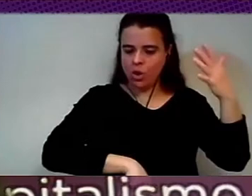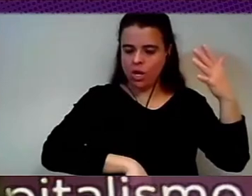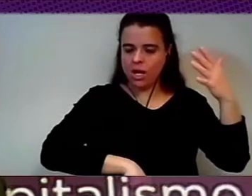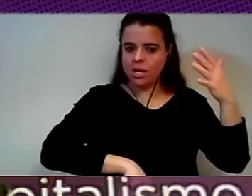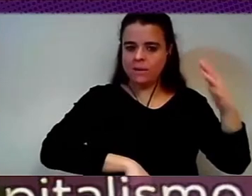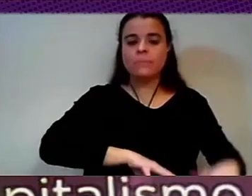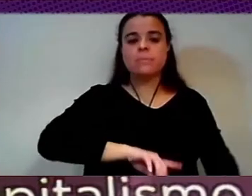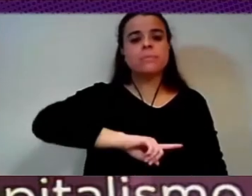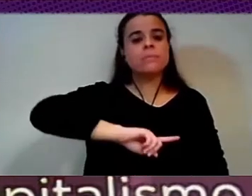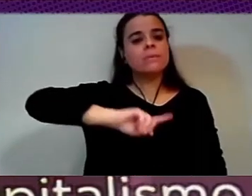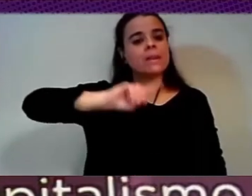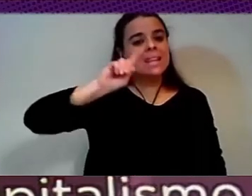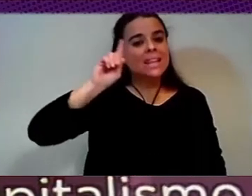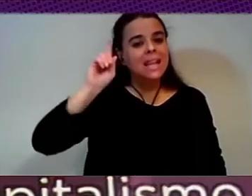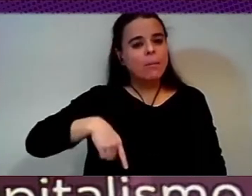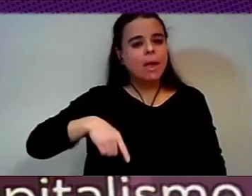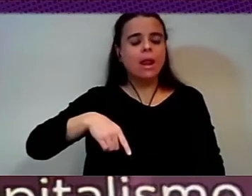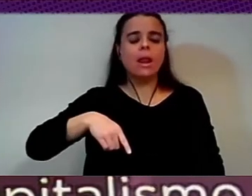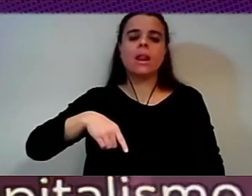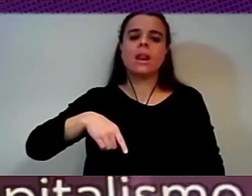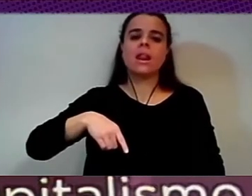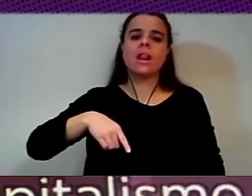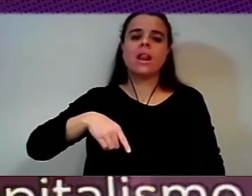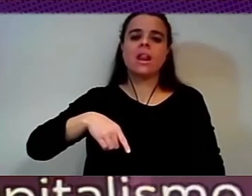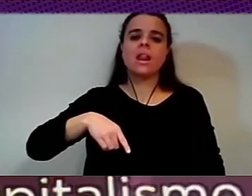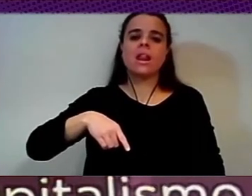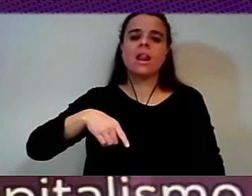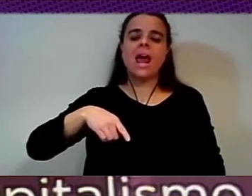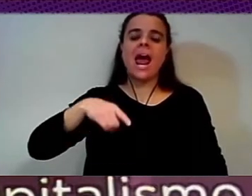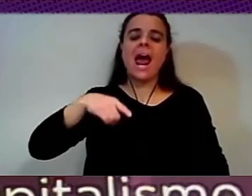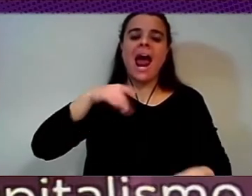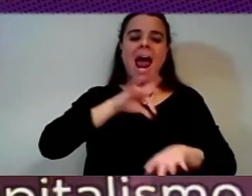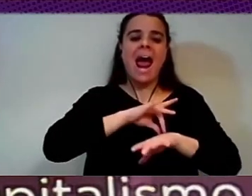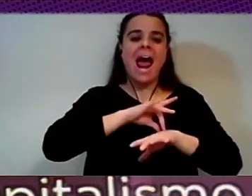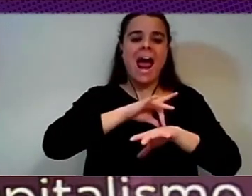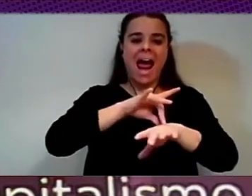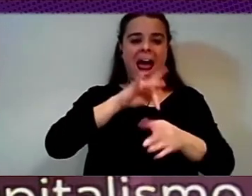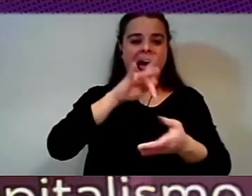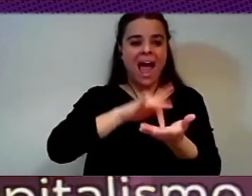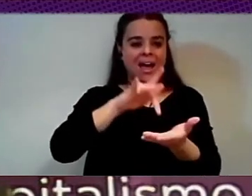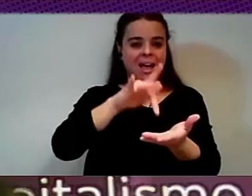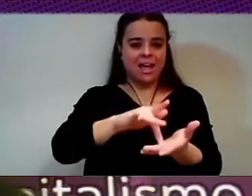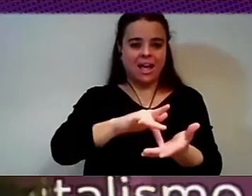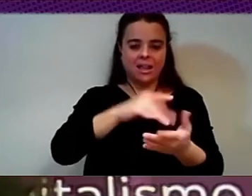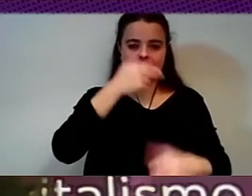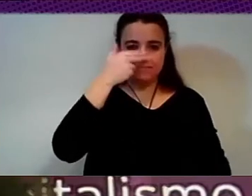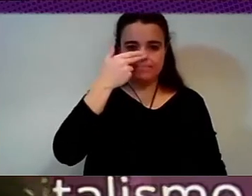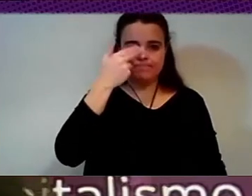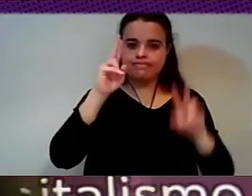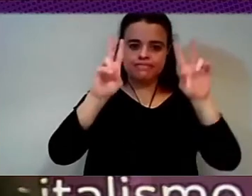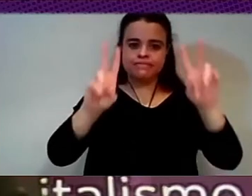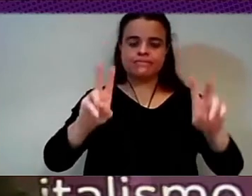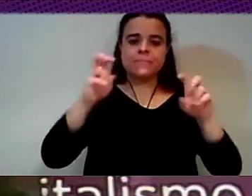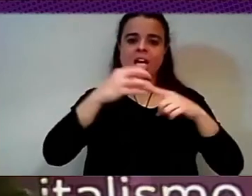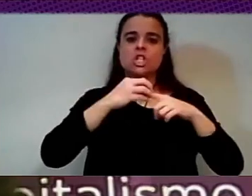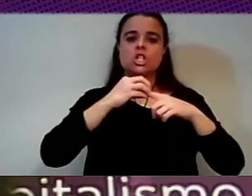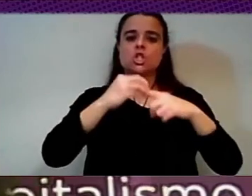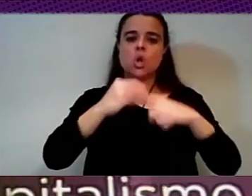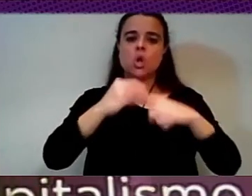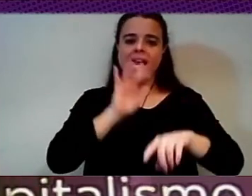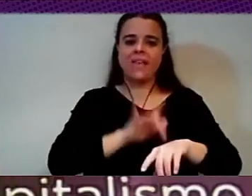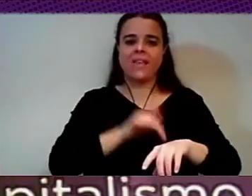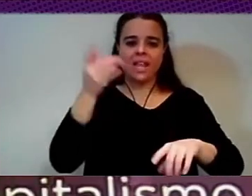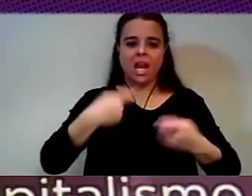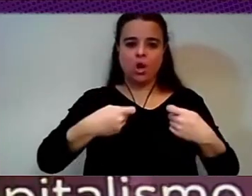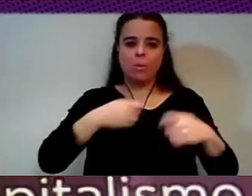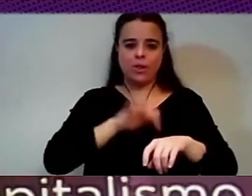commons and data sovereignty that Francesca is going to explain. Thanks for being here. Francesca Hi, everyone. It's great to be